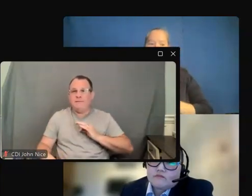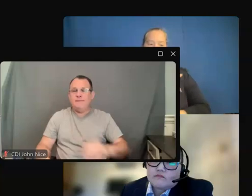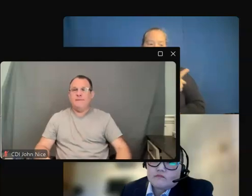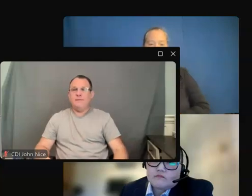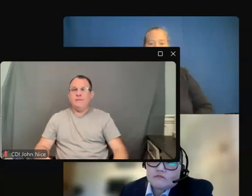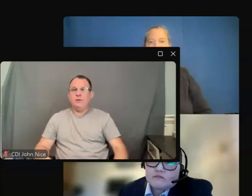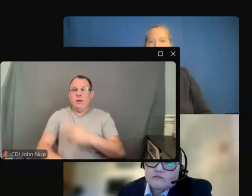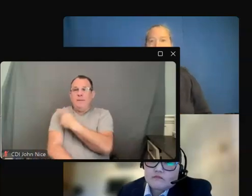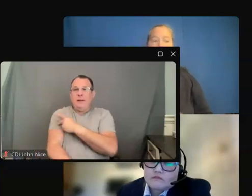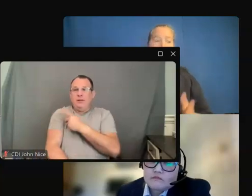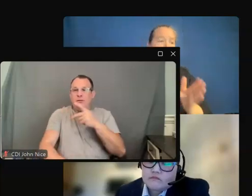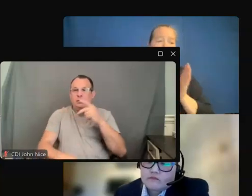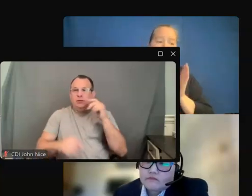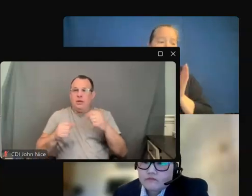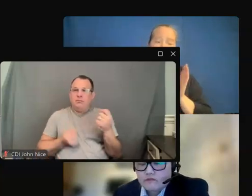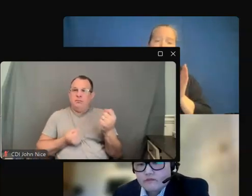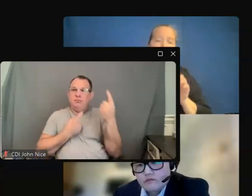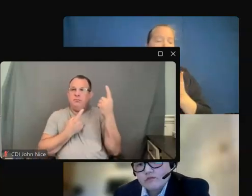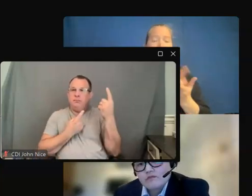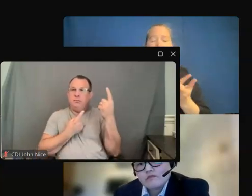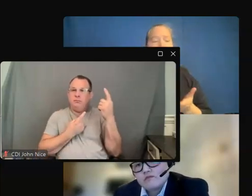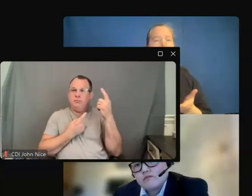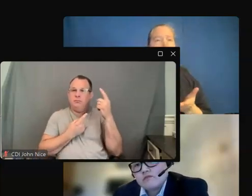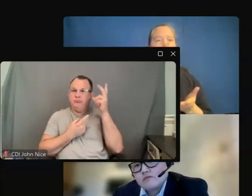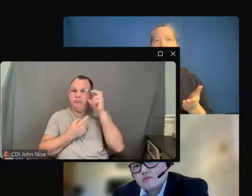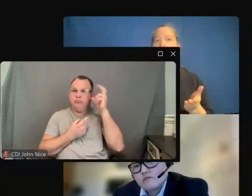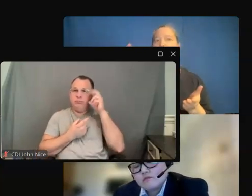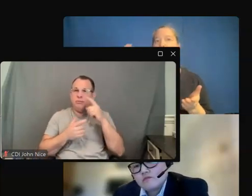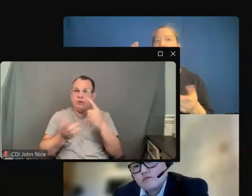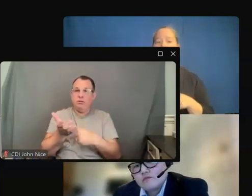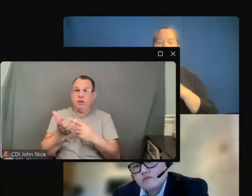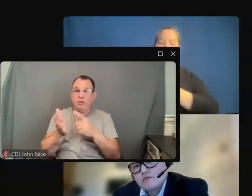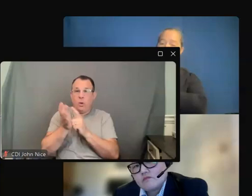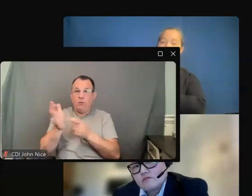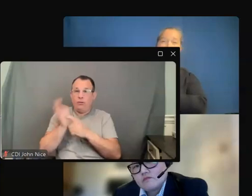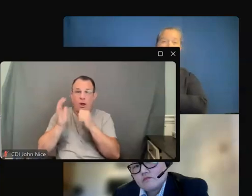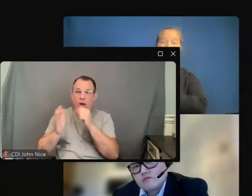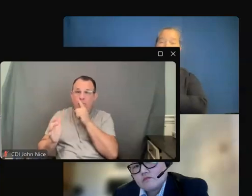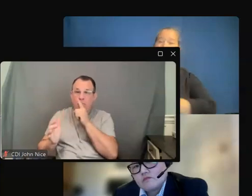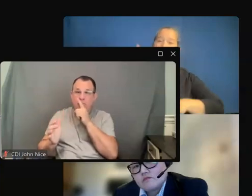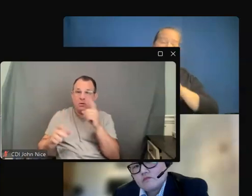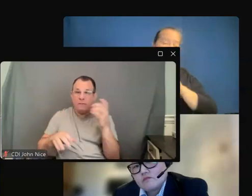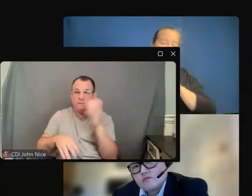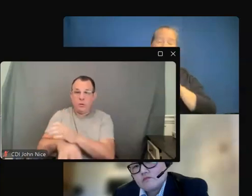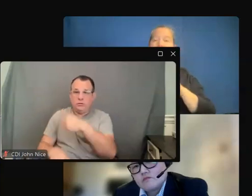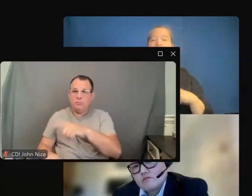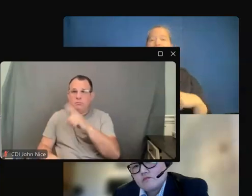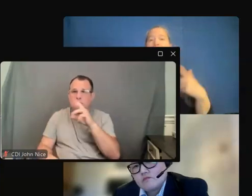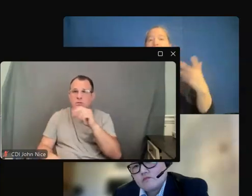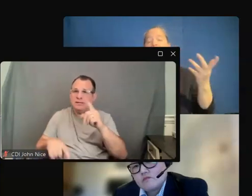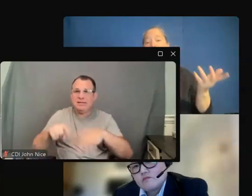It's not required by the law. OCR can't force them to go and get that kind of training.